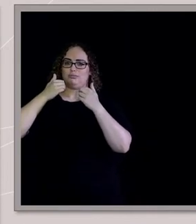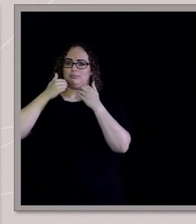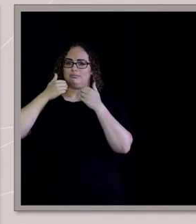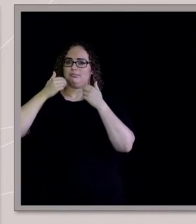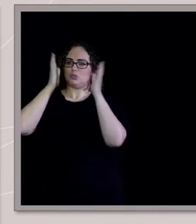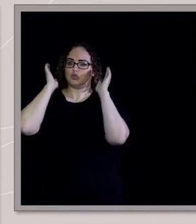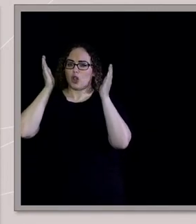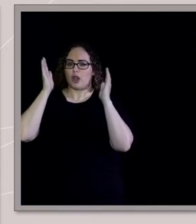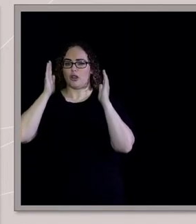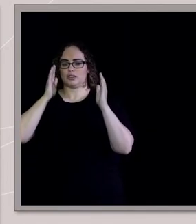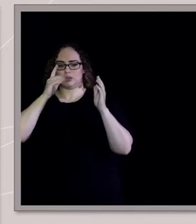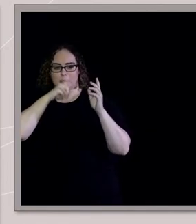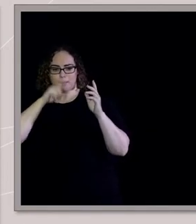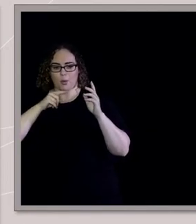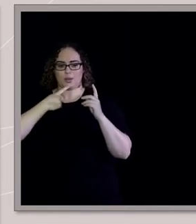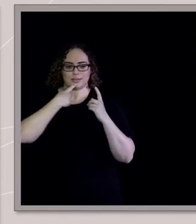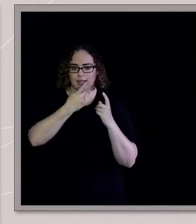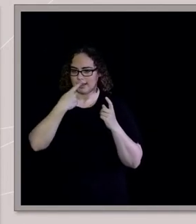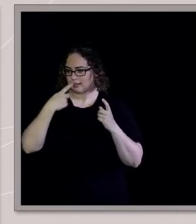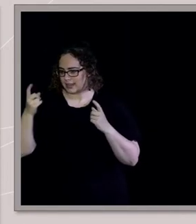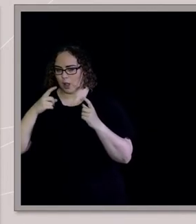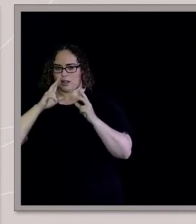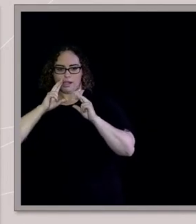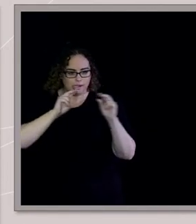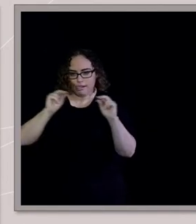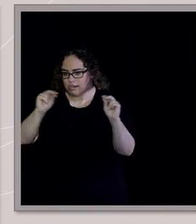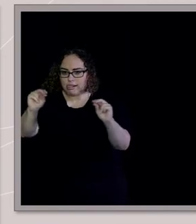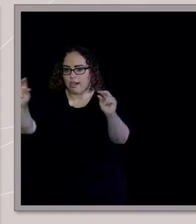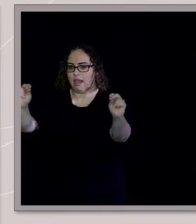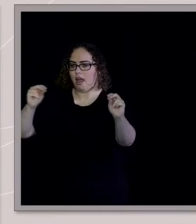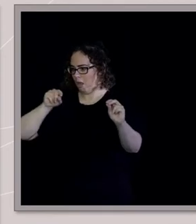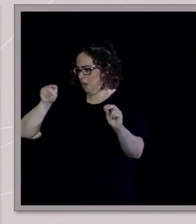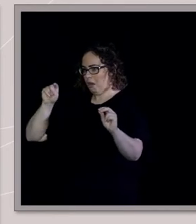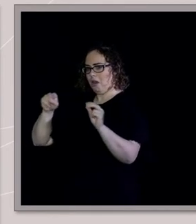at Maria Kids' Camp. He was down in his cabin one night. And so, the narrative starts to set in.